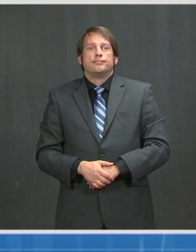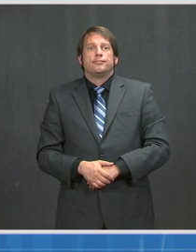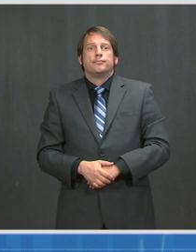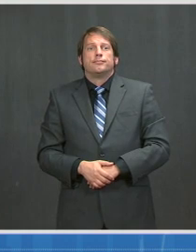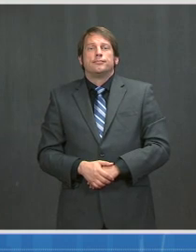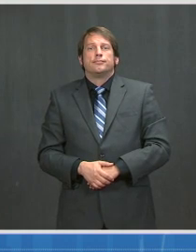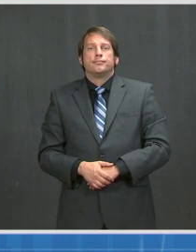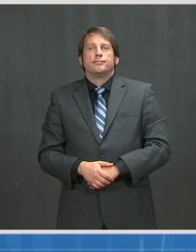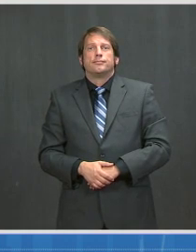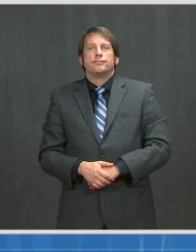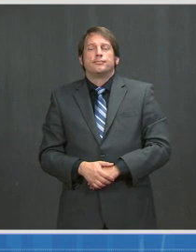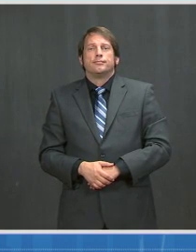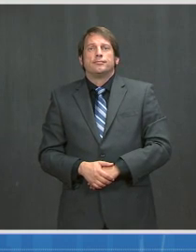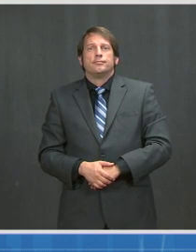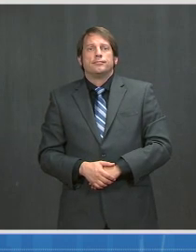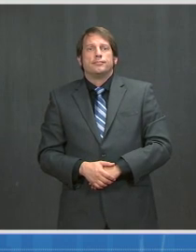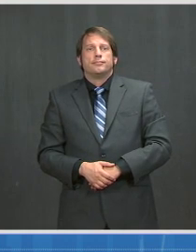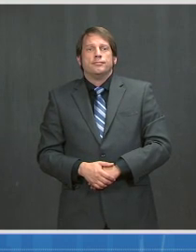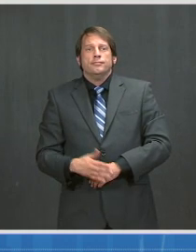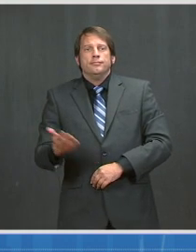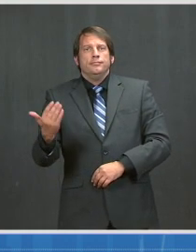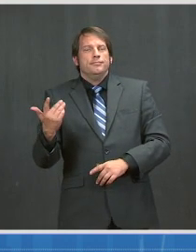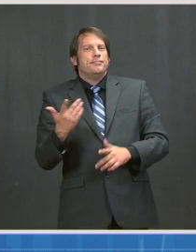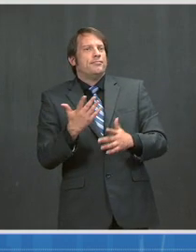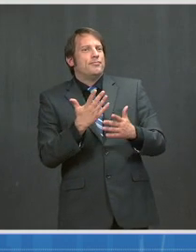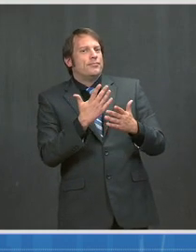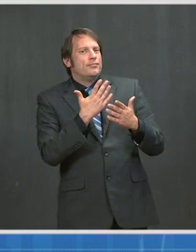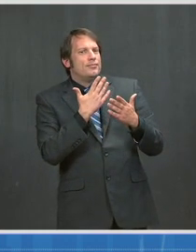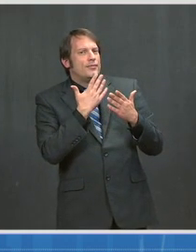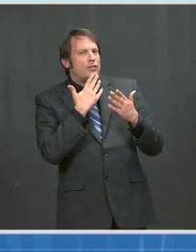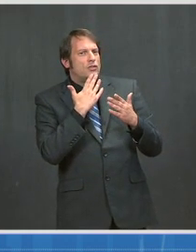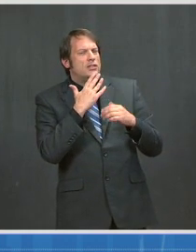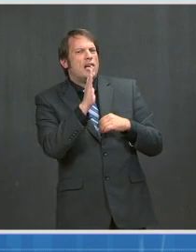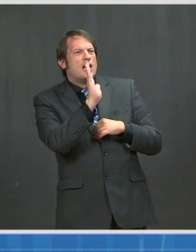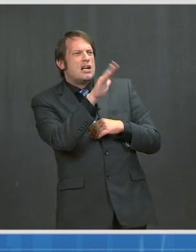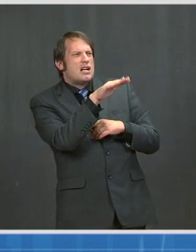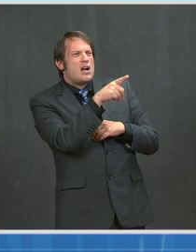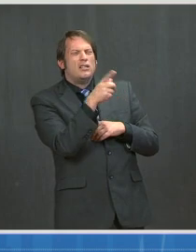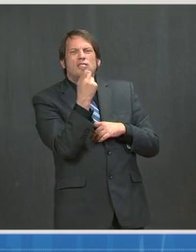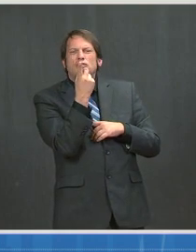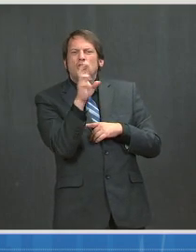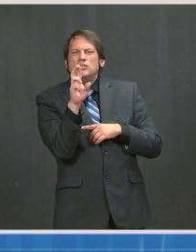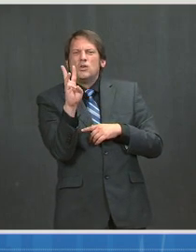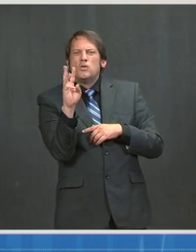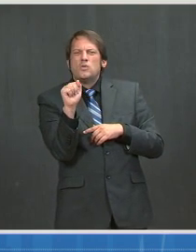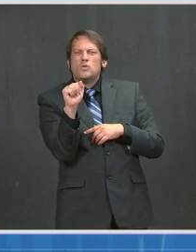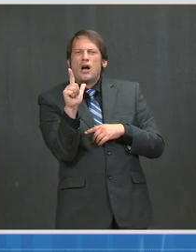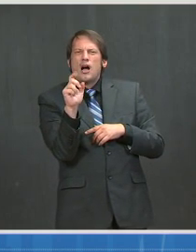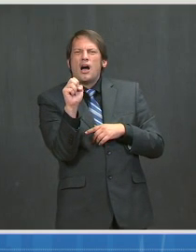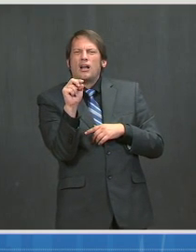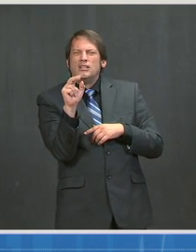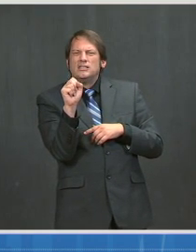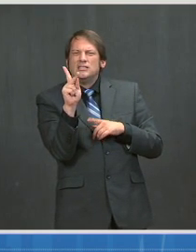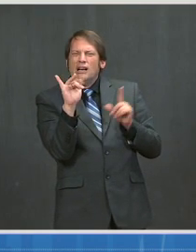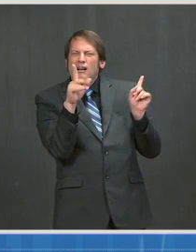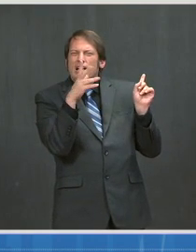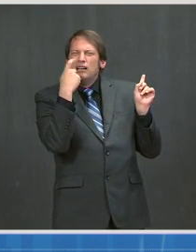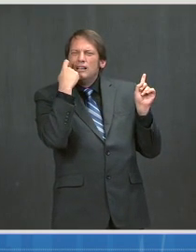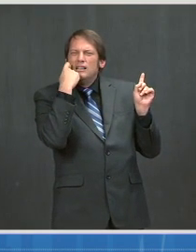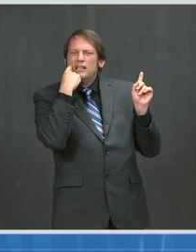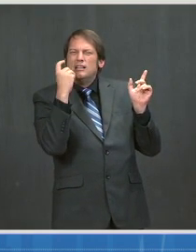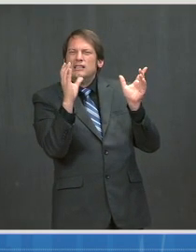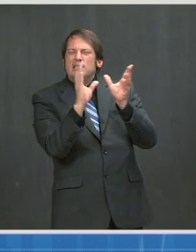Thank you all for doing the call. For Dr. Walensky, you mentioned the continuing troubling rising cases. I was hoping you'd be able to speak to, is there any